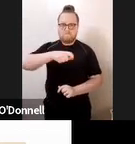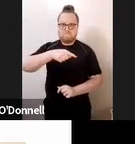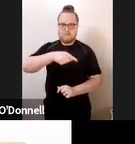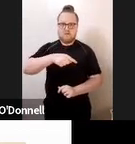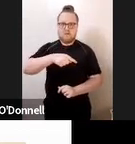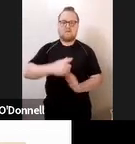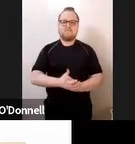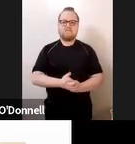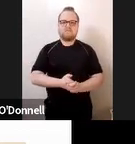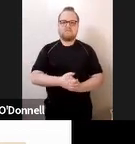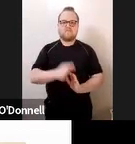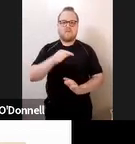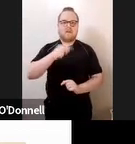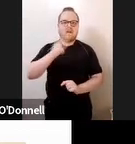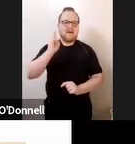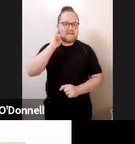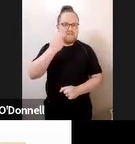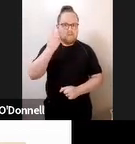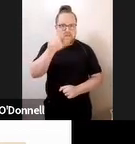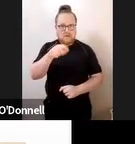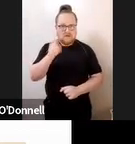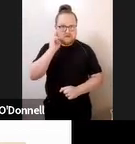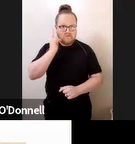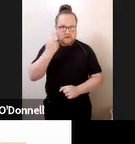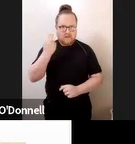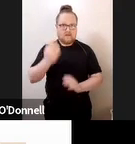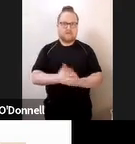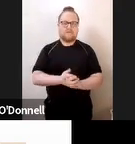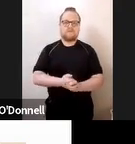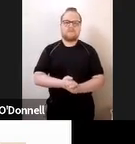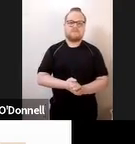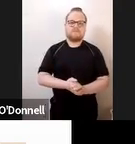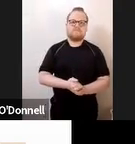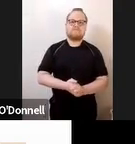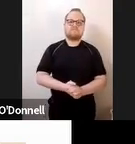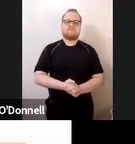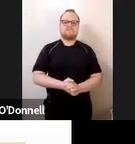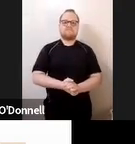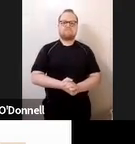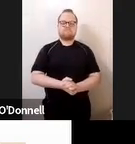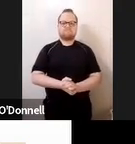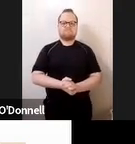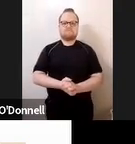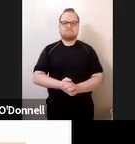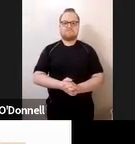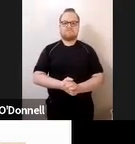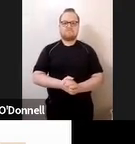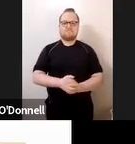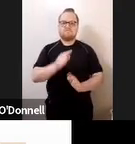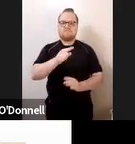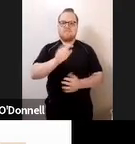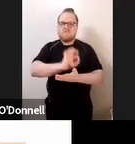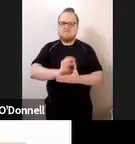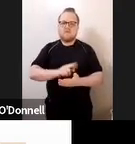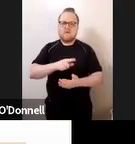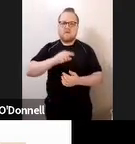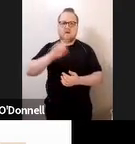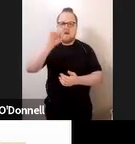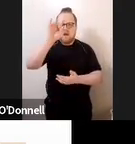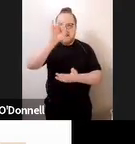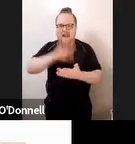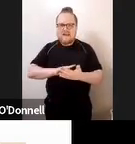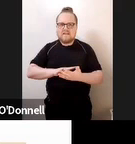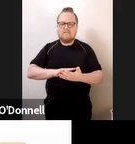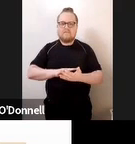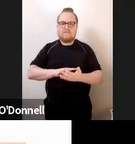deafblind woman who said this in her piece about her experiences as a deafblind woman using